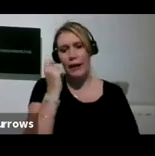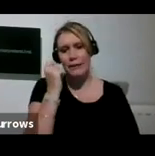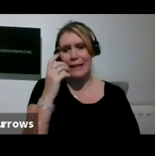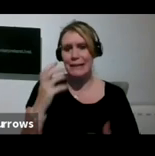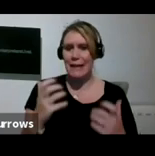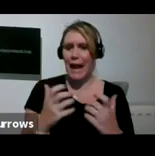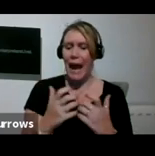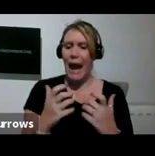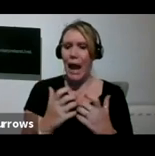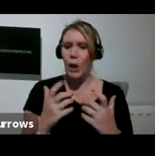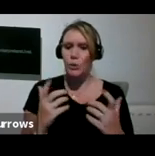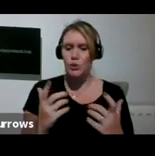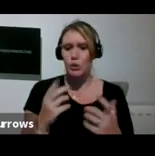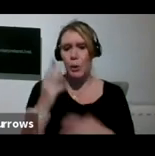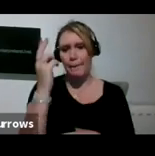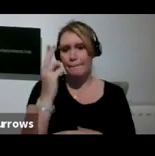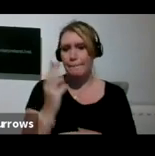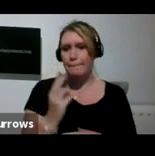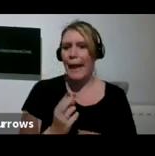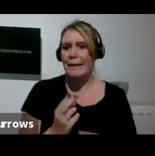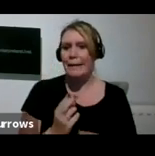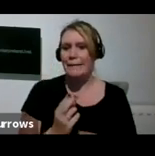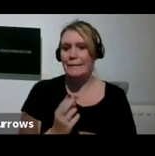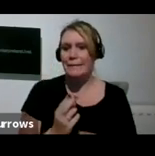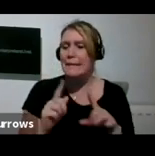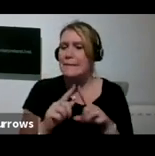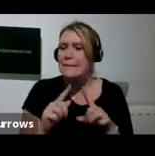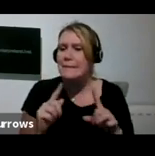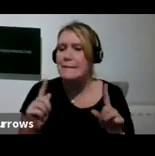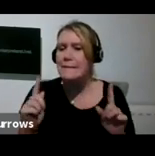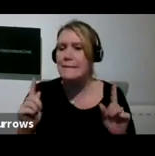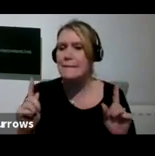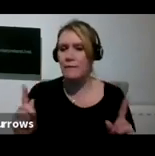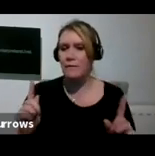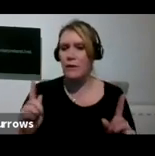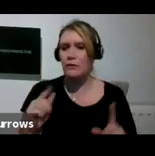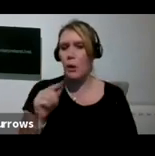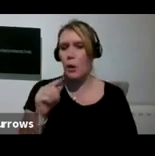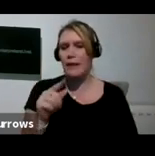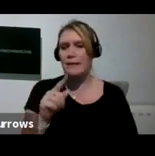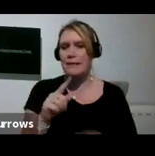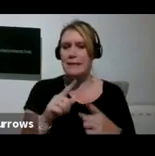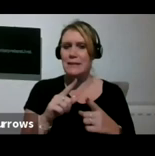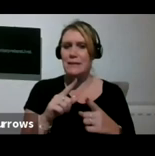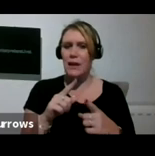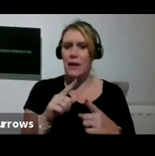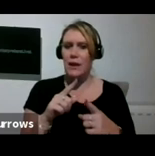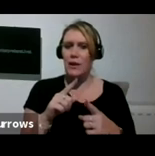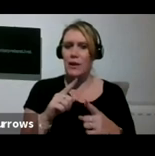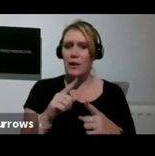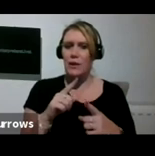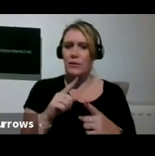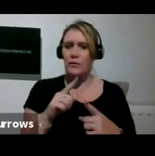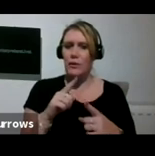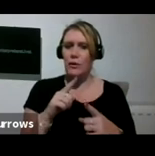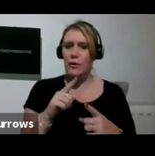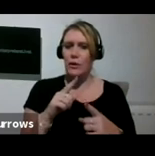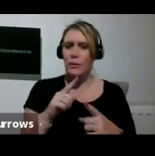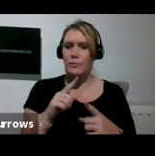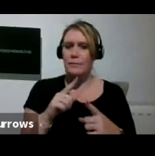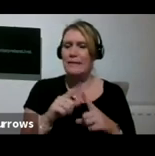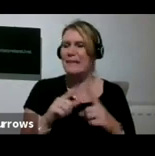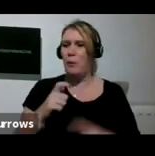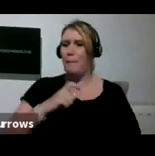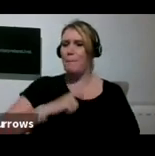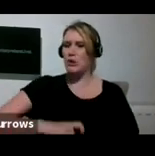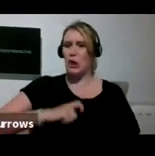portraits. And this is quite an unusual one for Egon Schiele, because he's actually got all his clothes on. Usually he